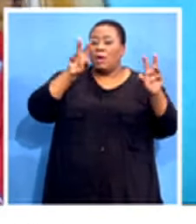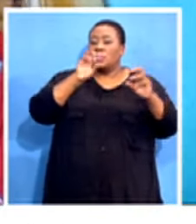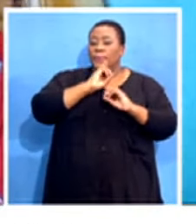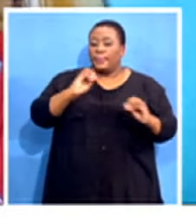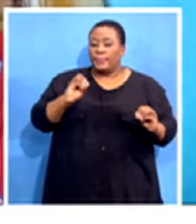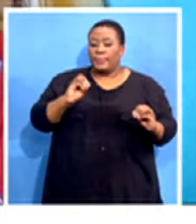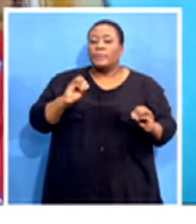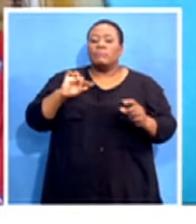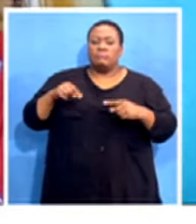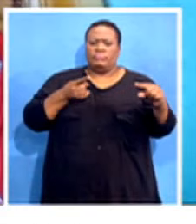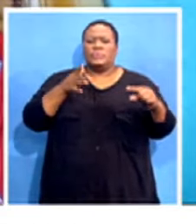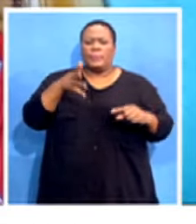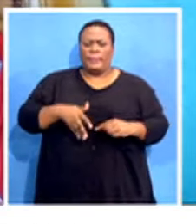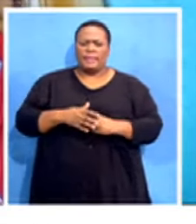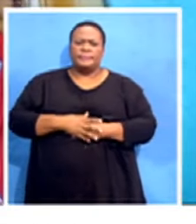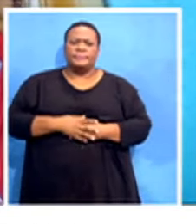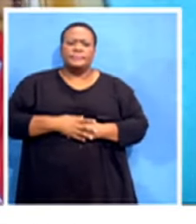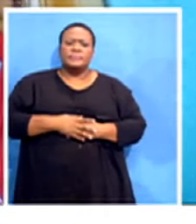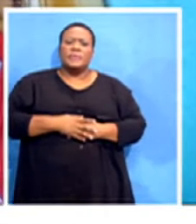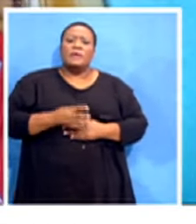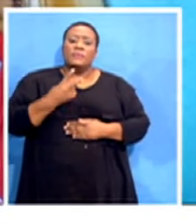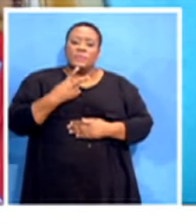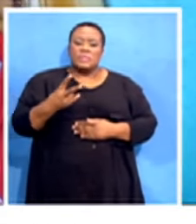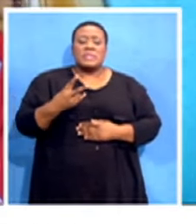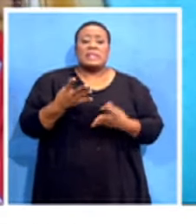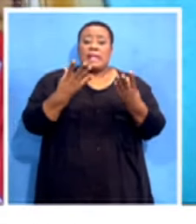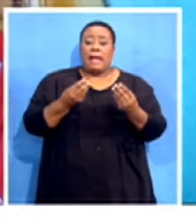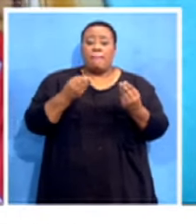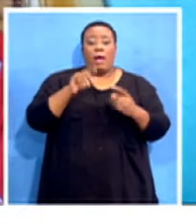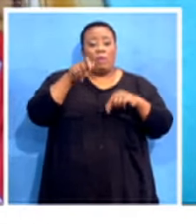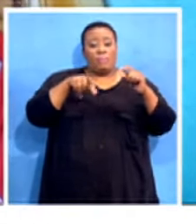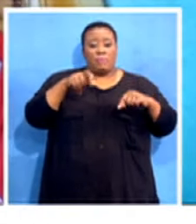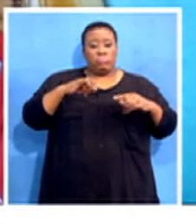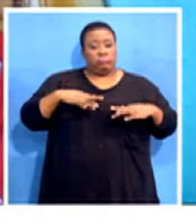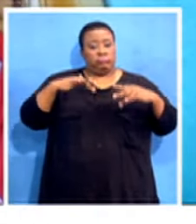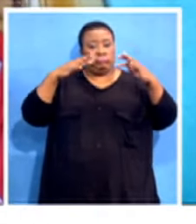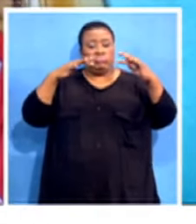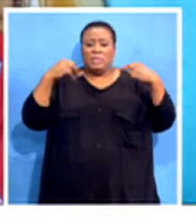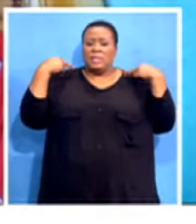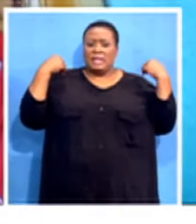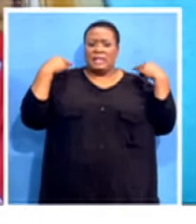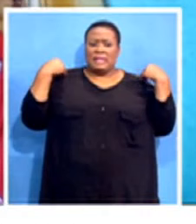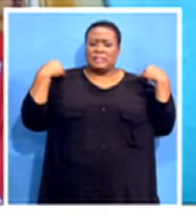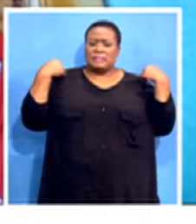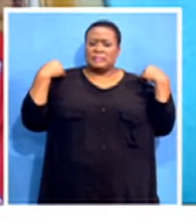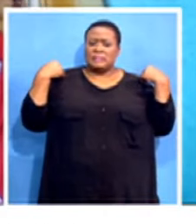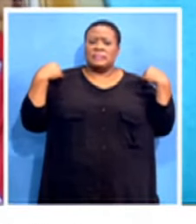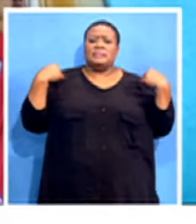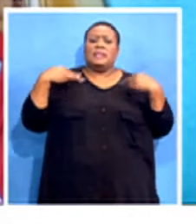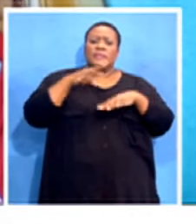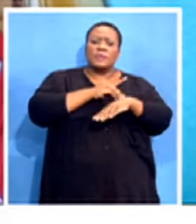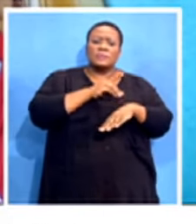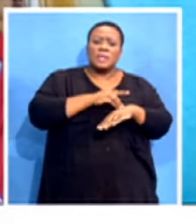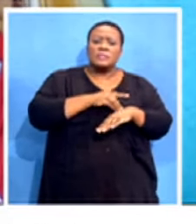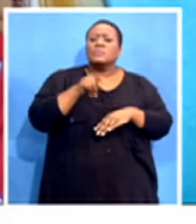considering the high number of infections within the fraternity and, you know, the high number of infections, essentially, of nurses,